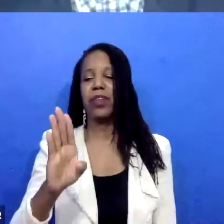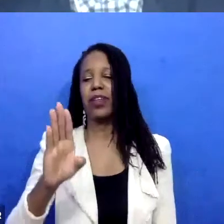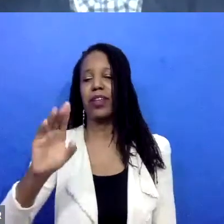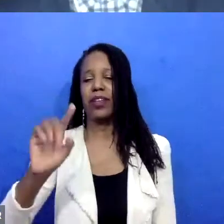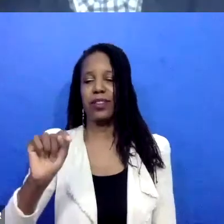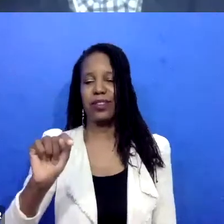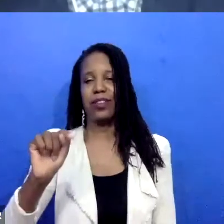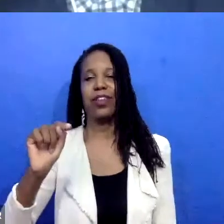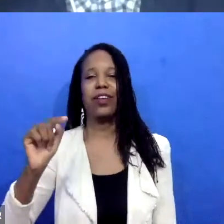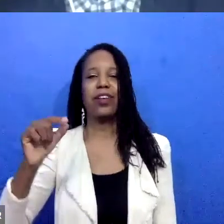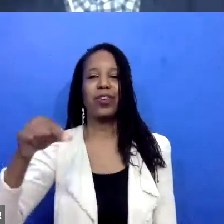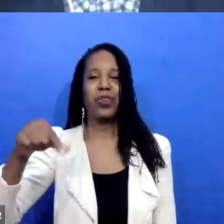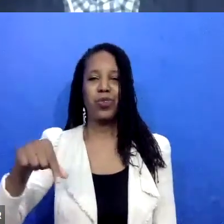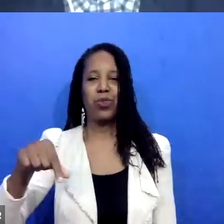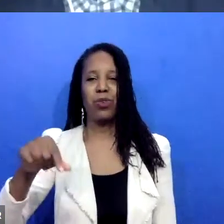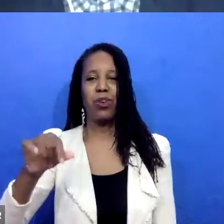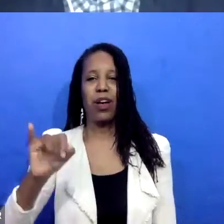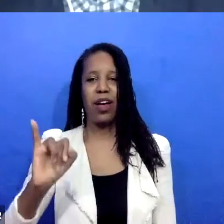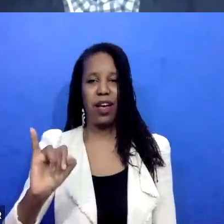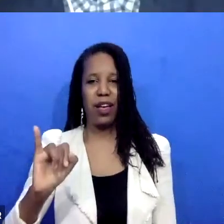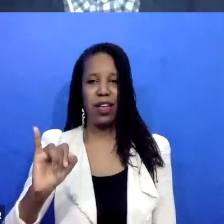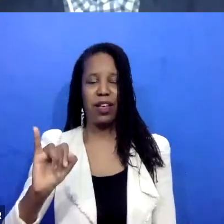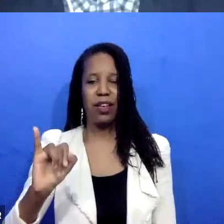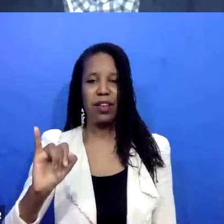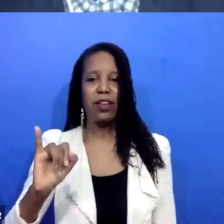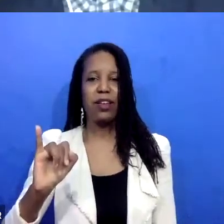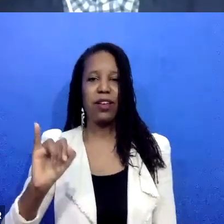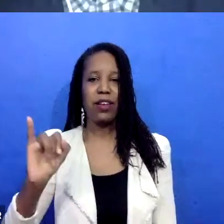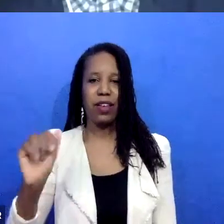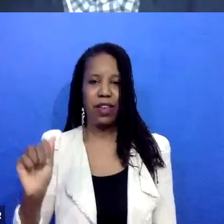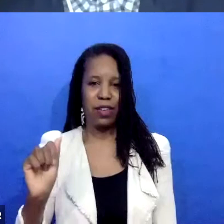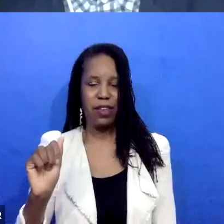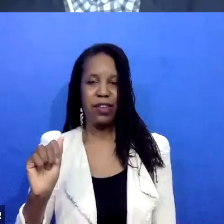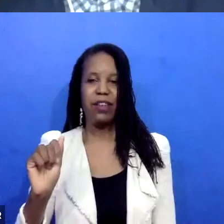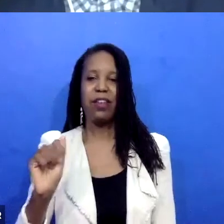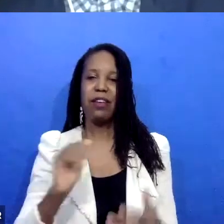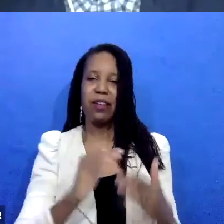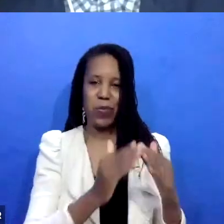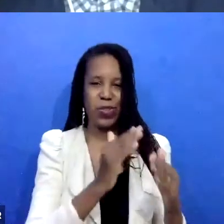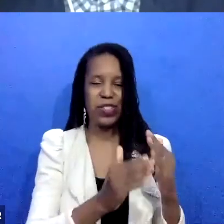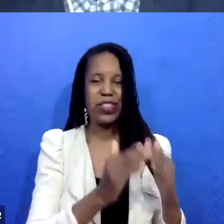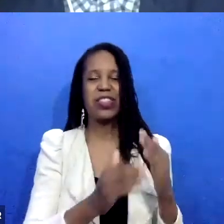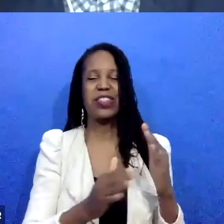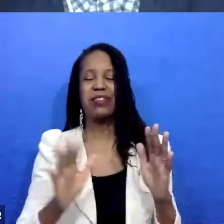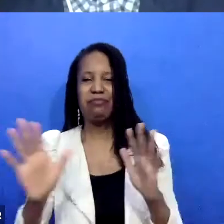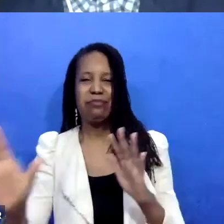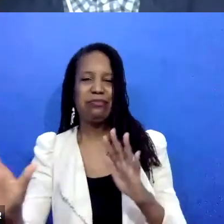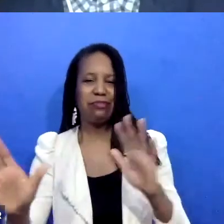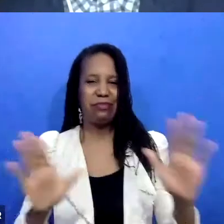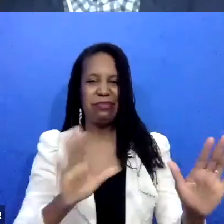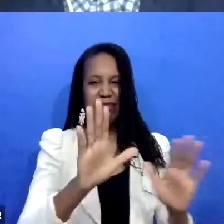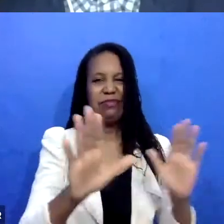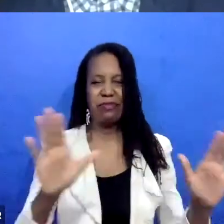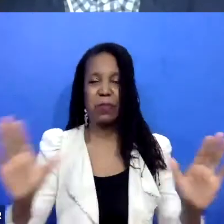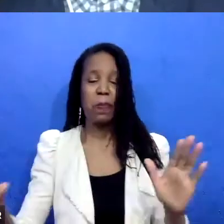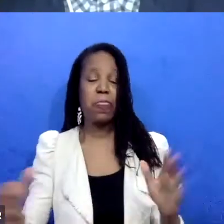regardless of how it is that they've come into this group. Survivors are often reaching out saying, you know, I don't want to call the police.